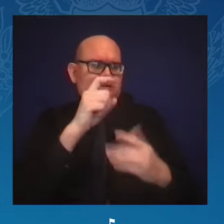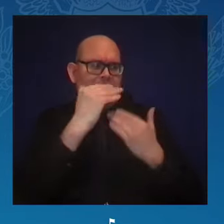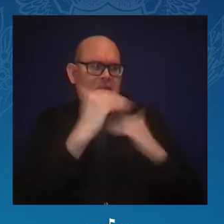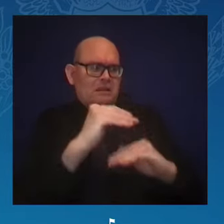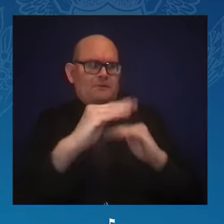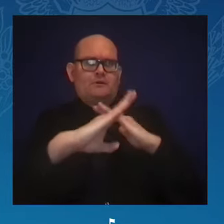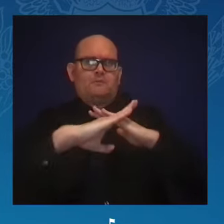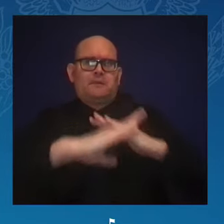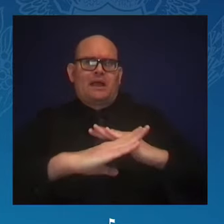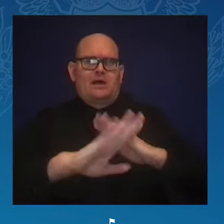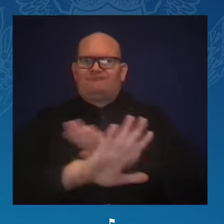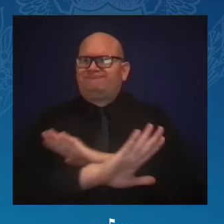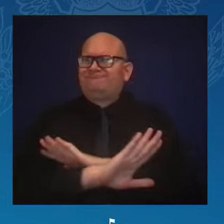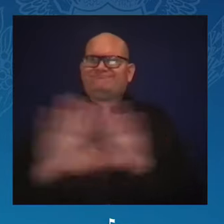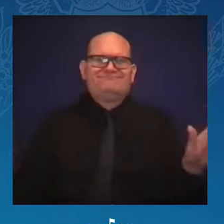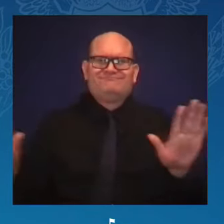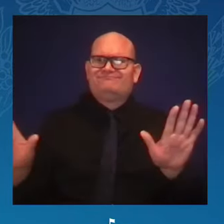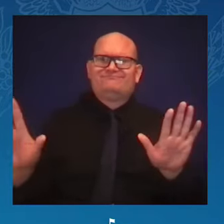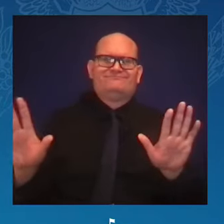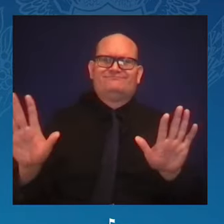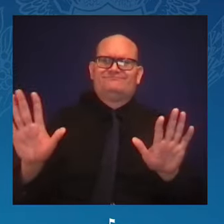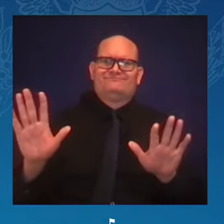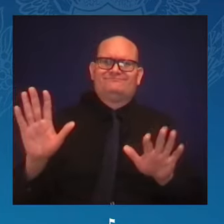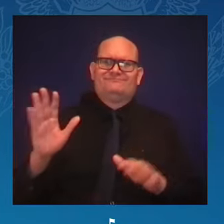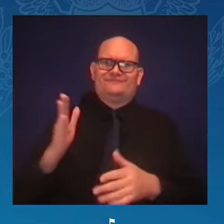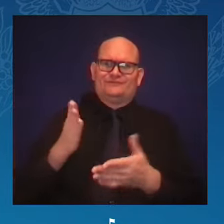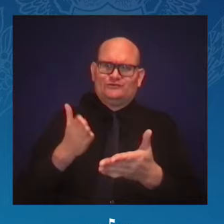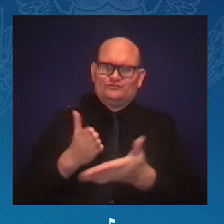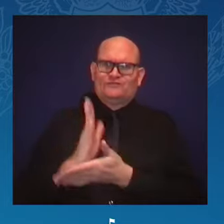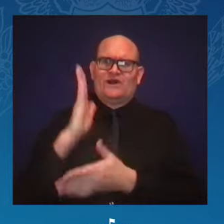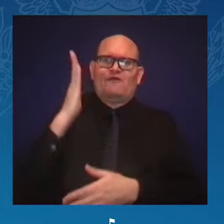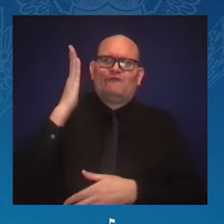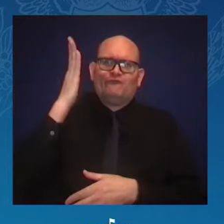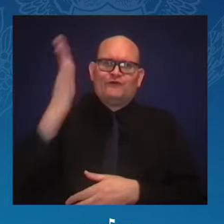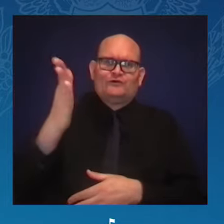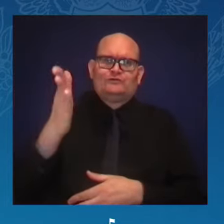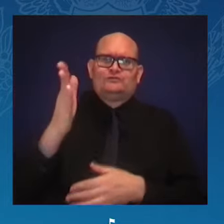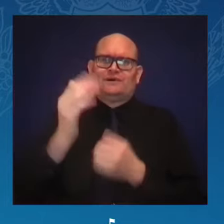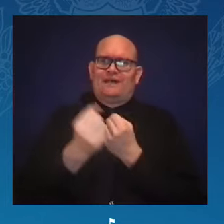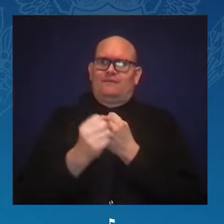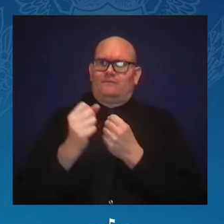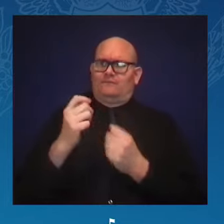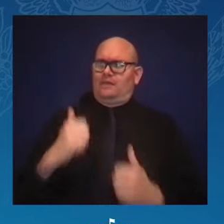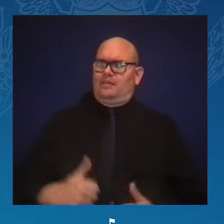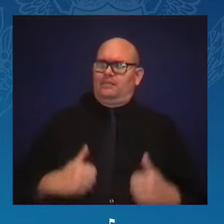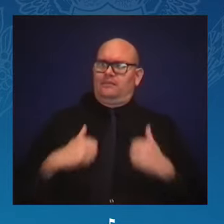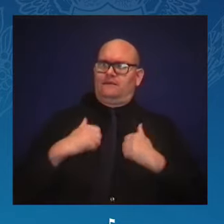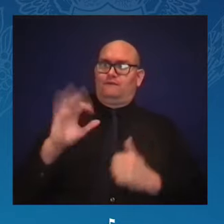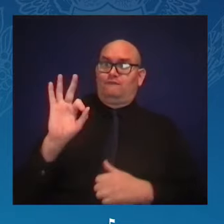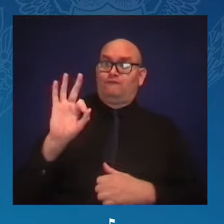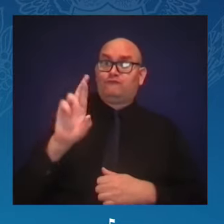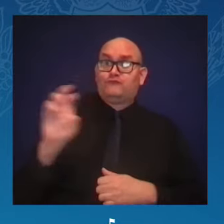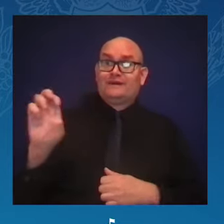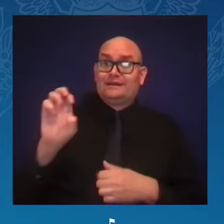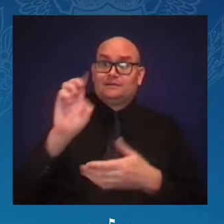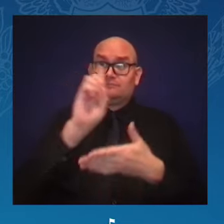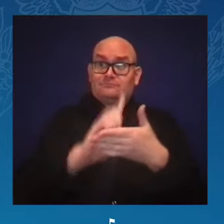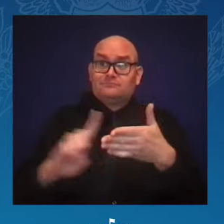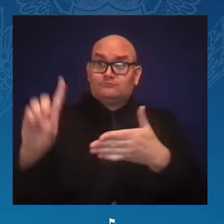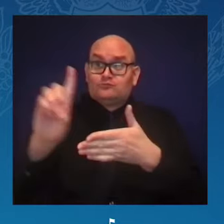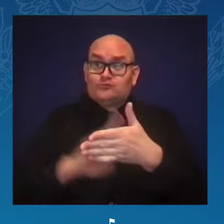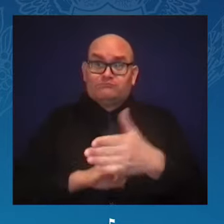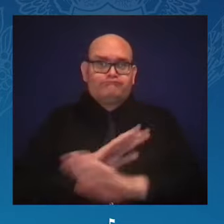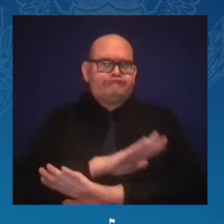free from discrimination and hate. It is right to fight for safe communities. It is right to fight for paid leave and clean water and